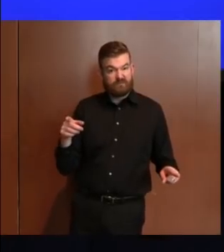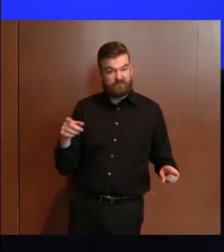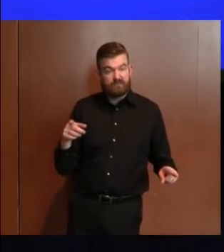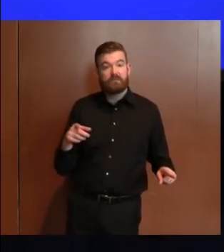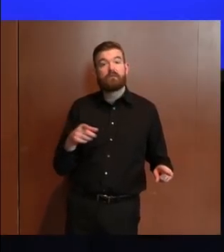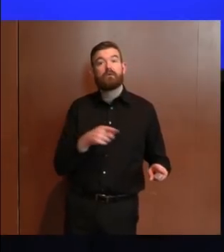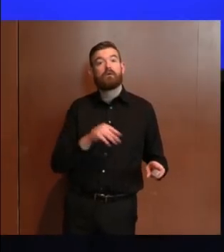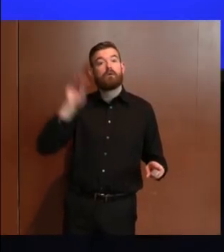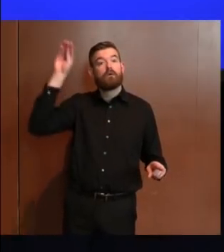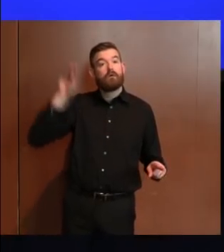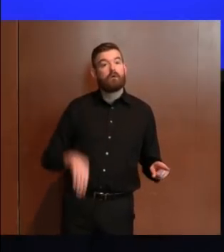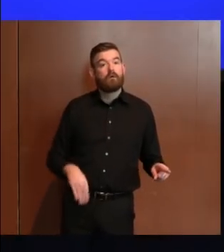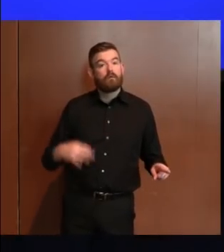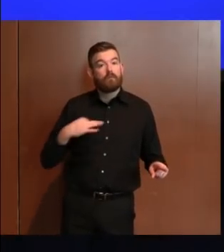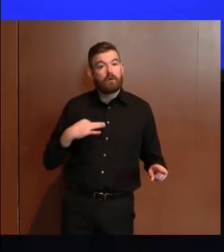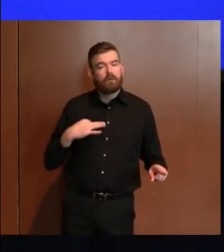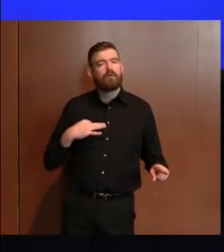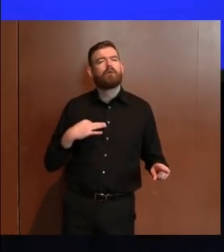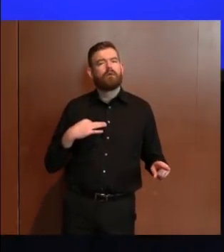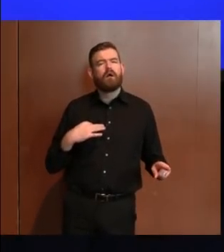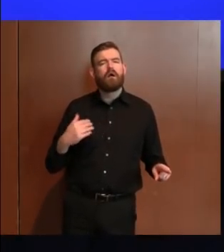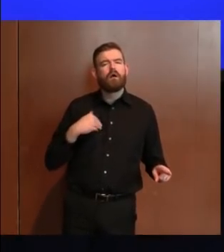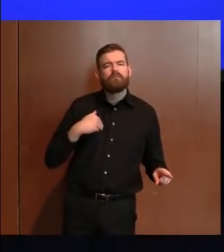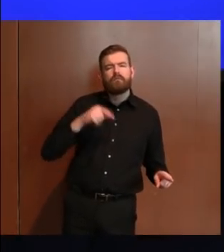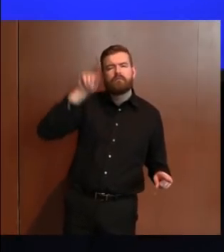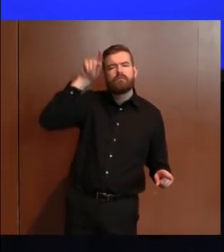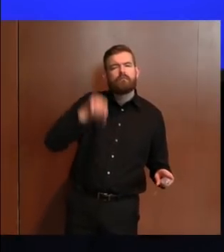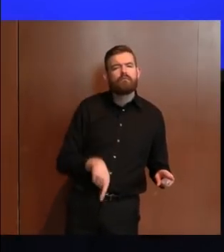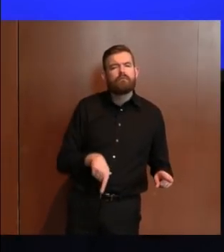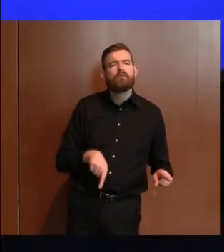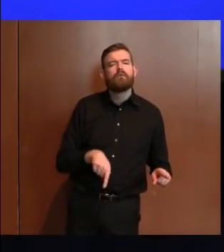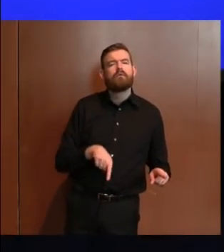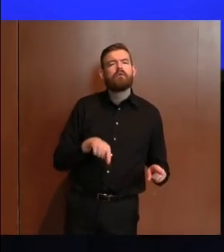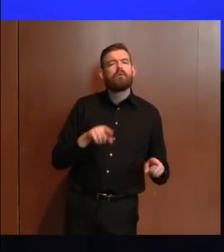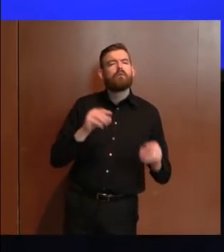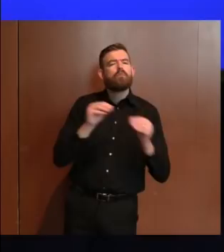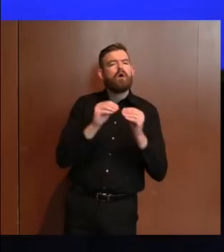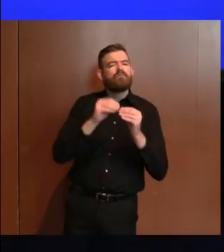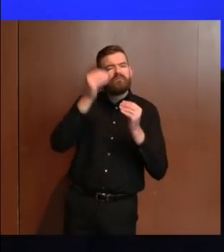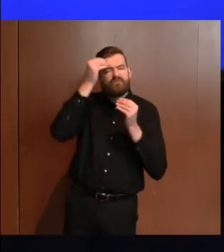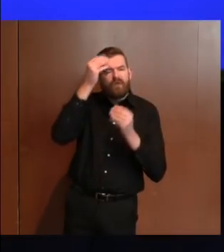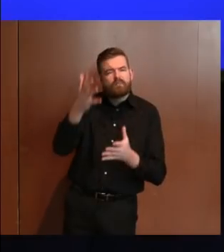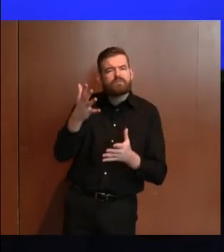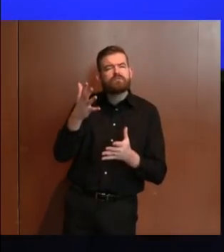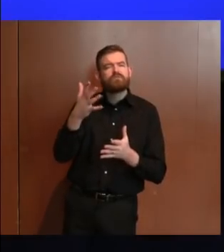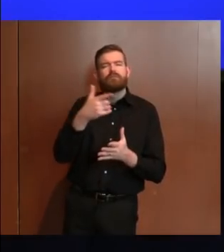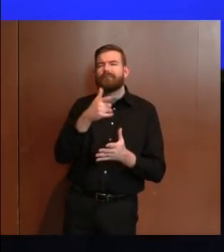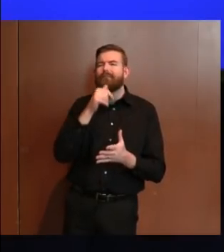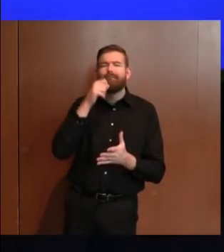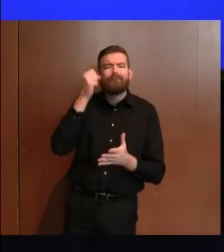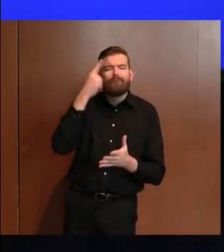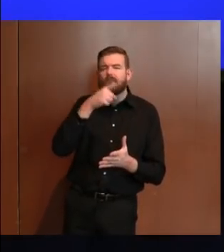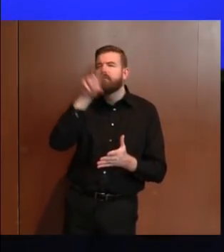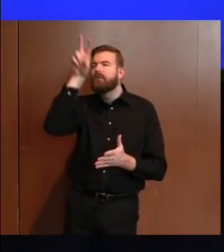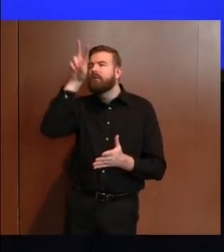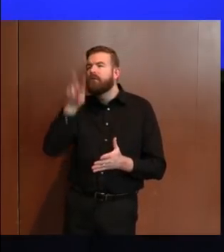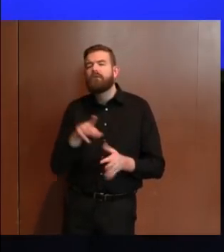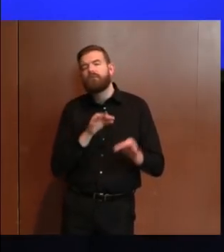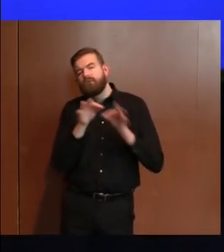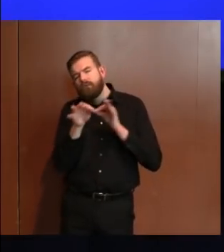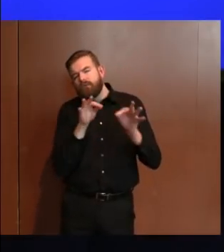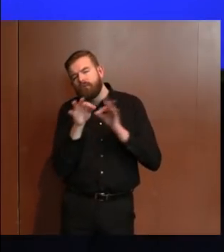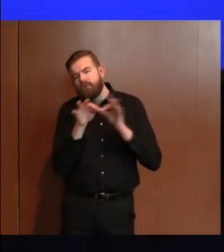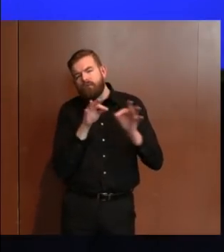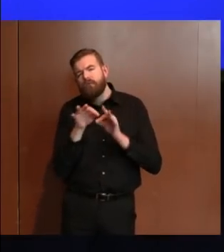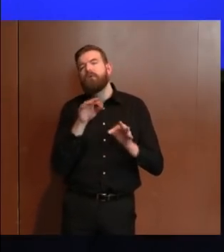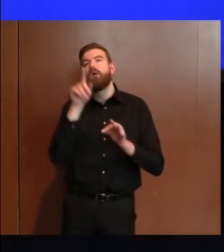We have put out helpful guides so our customers can feel secure they're applying for the right program, which also speeds their processing. We're working